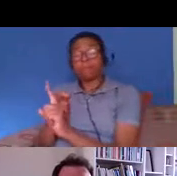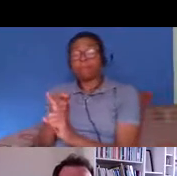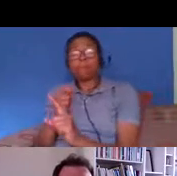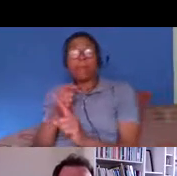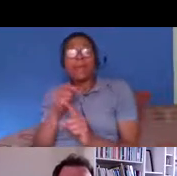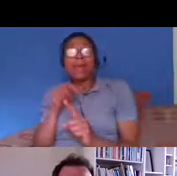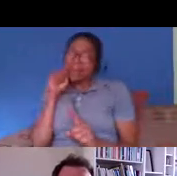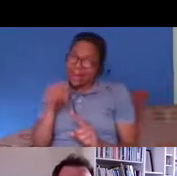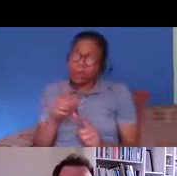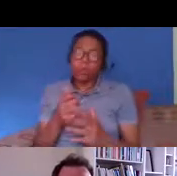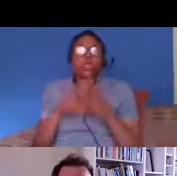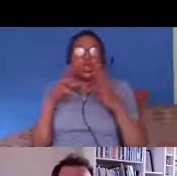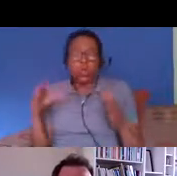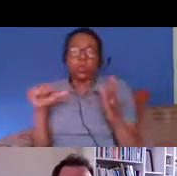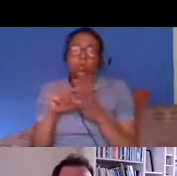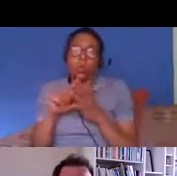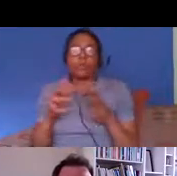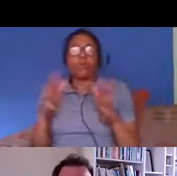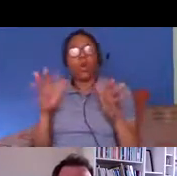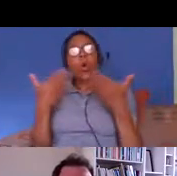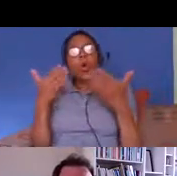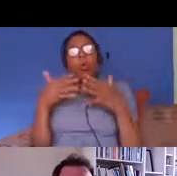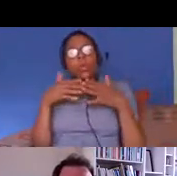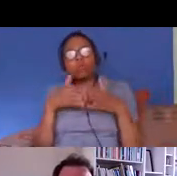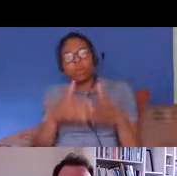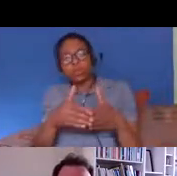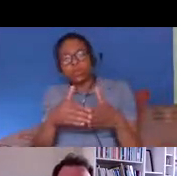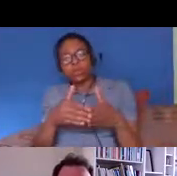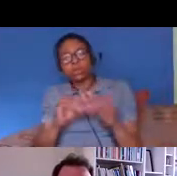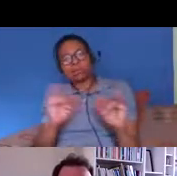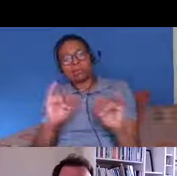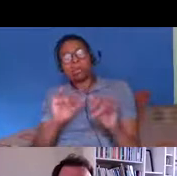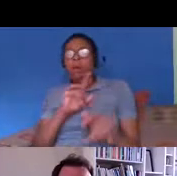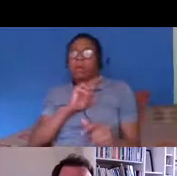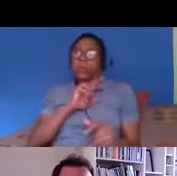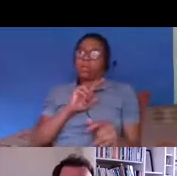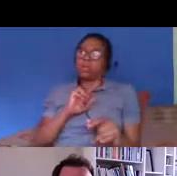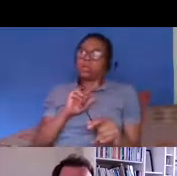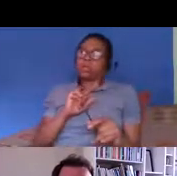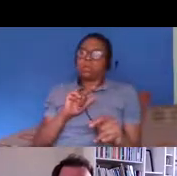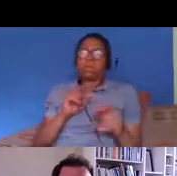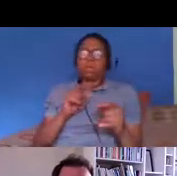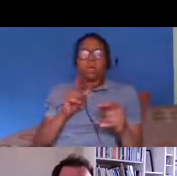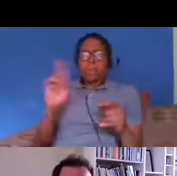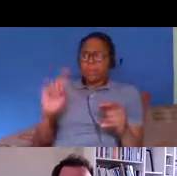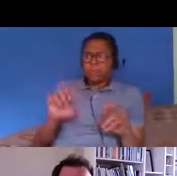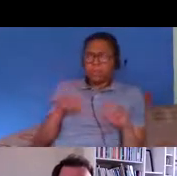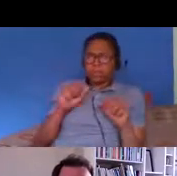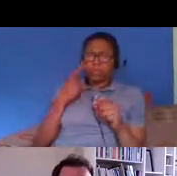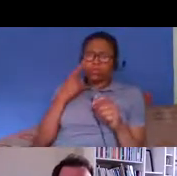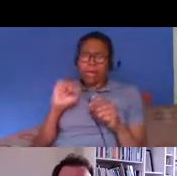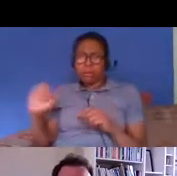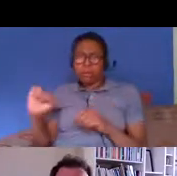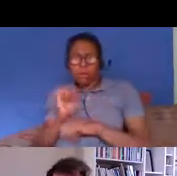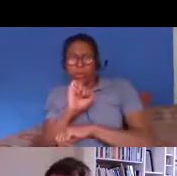job then that has all sorts of knock-on consequences about um how you live your life and where you live your life your accommodation and and and so on